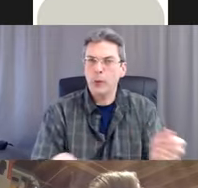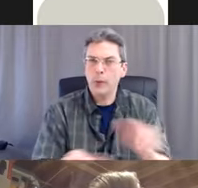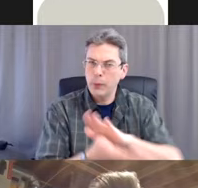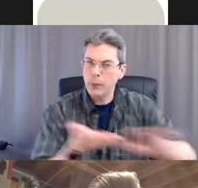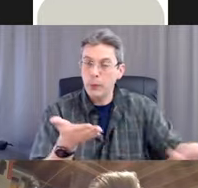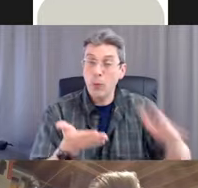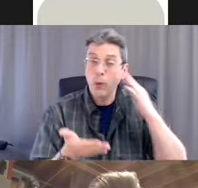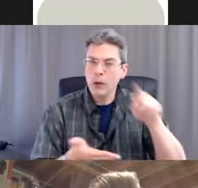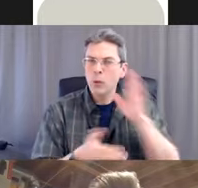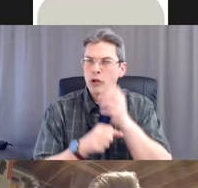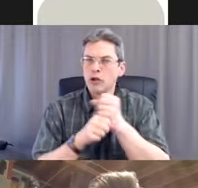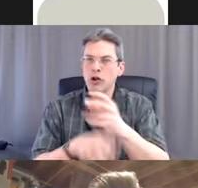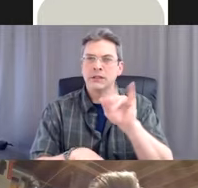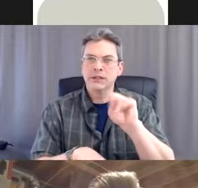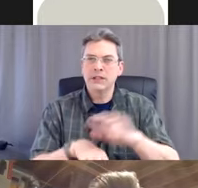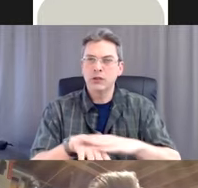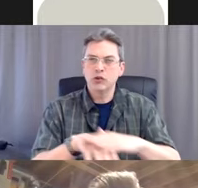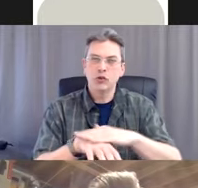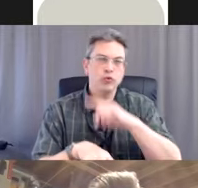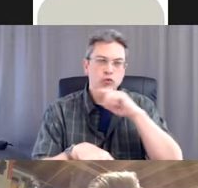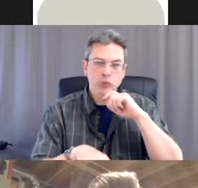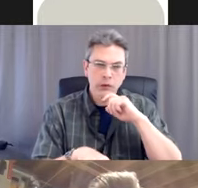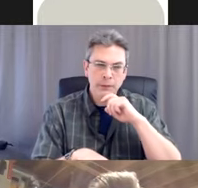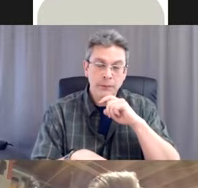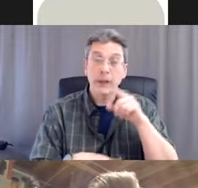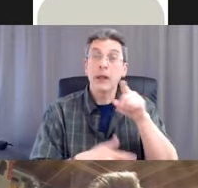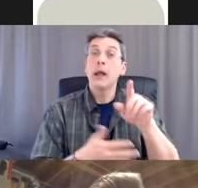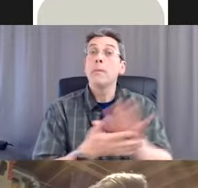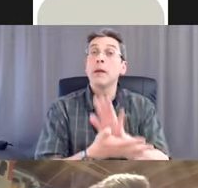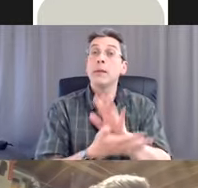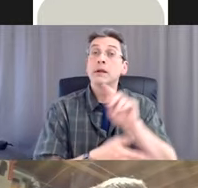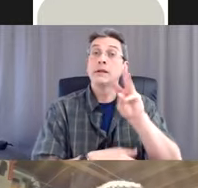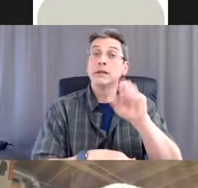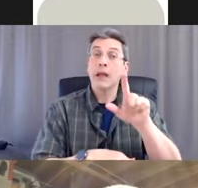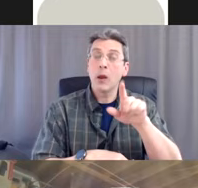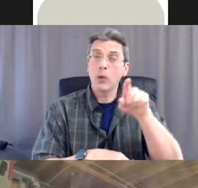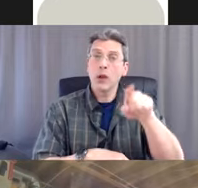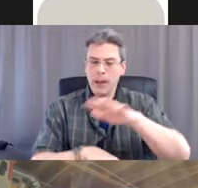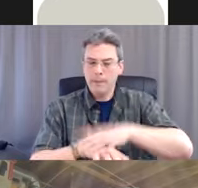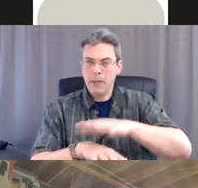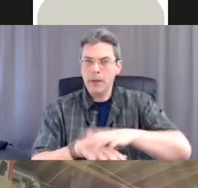Pat your hands dry with paper towel. Rubbing with paper towels can damage your skin.